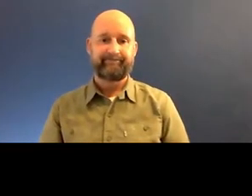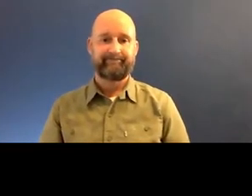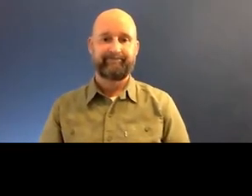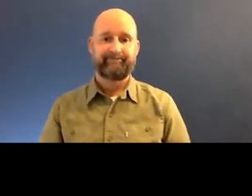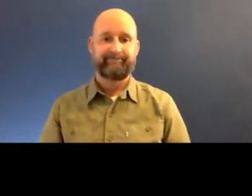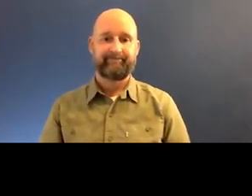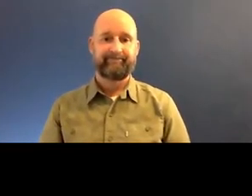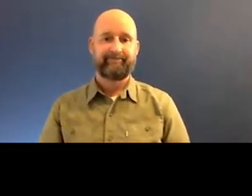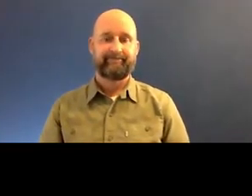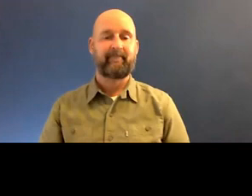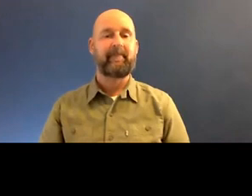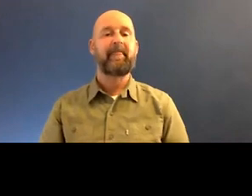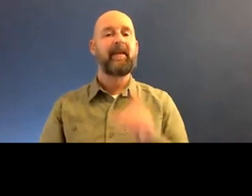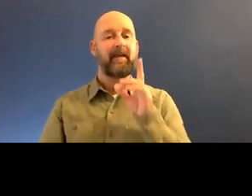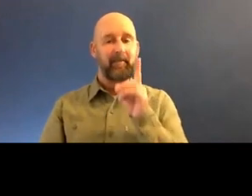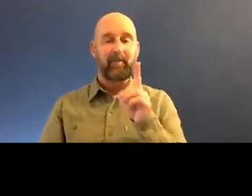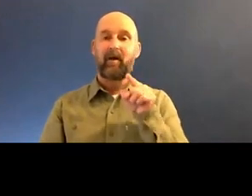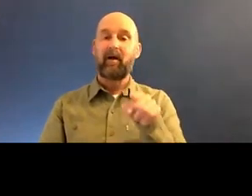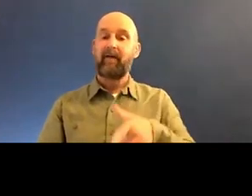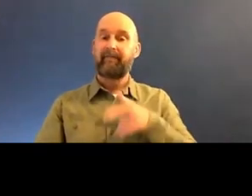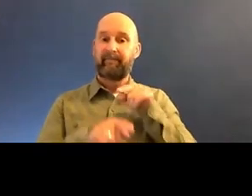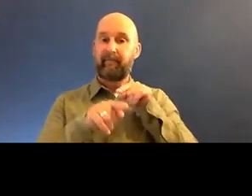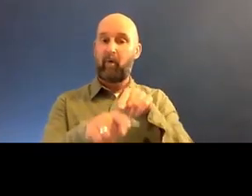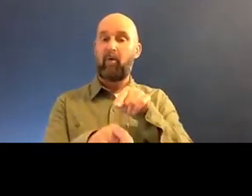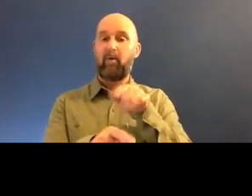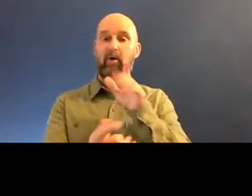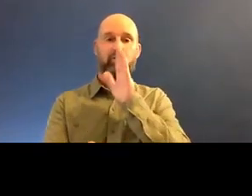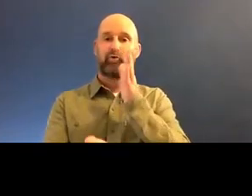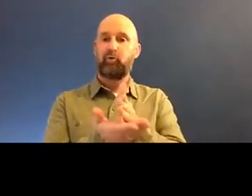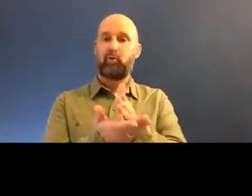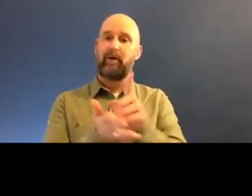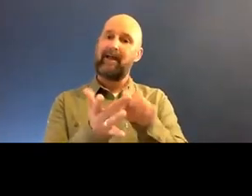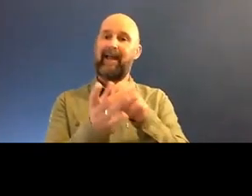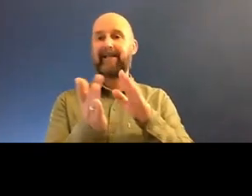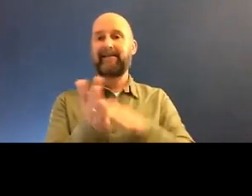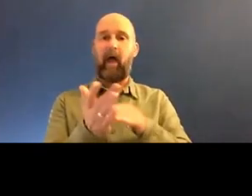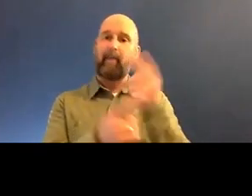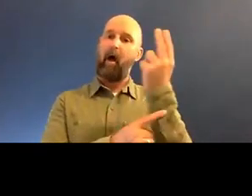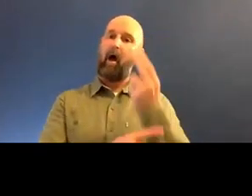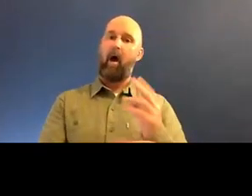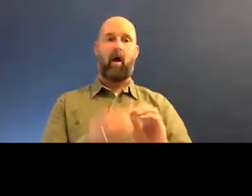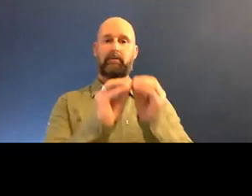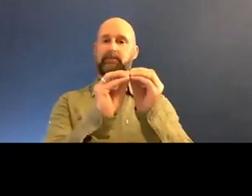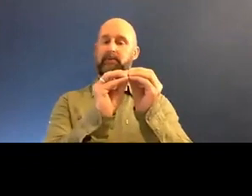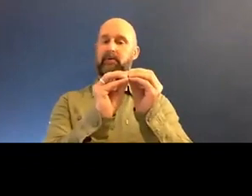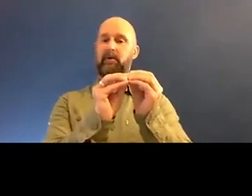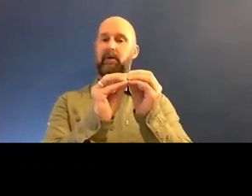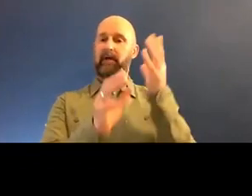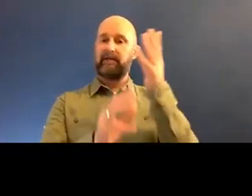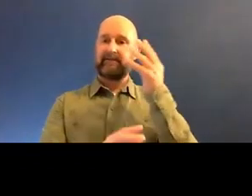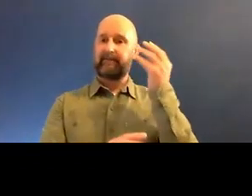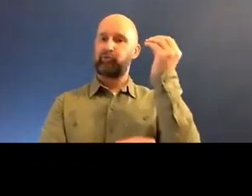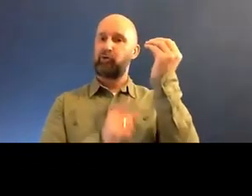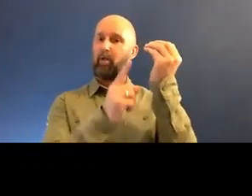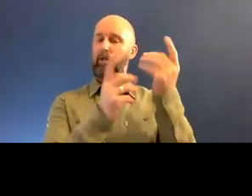But keeping its true Islamic art to its true core values of basically the spiritual and